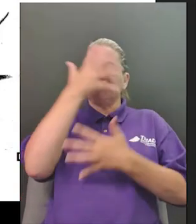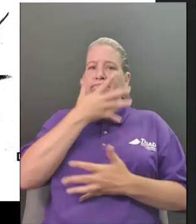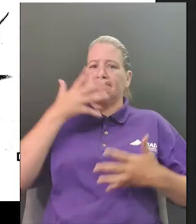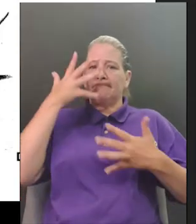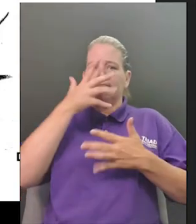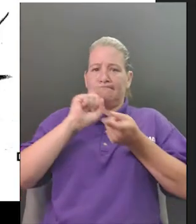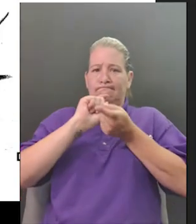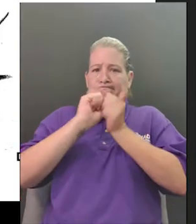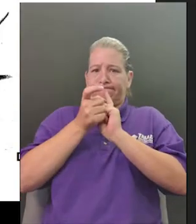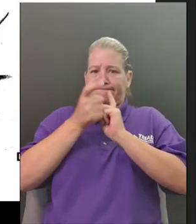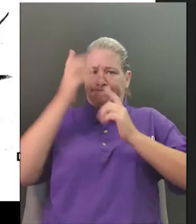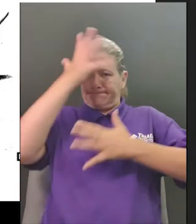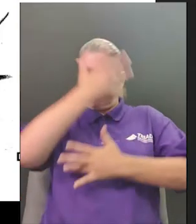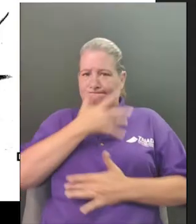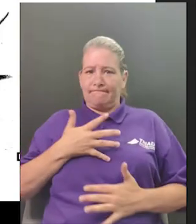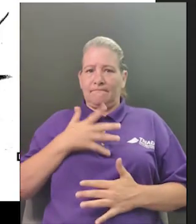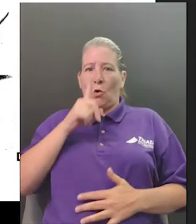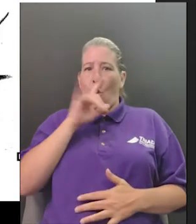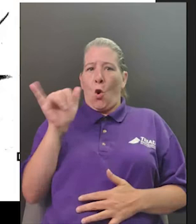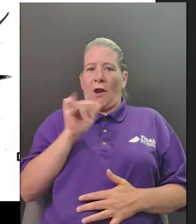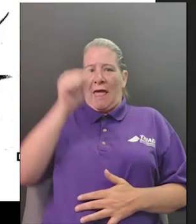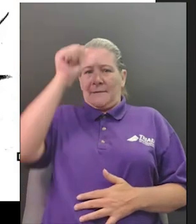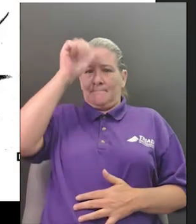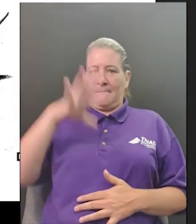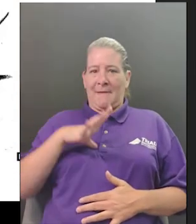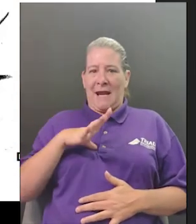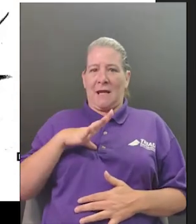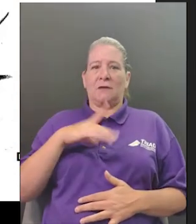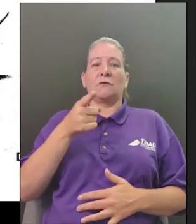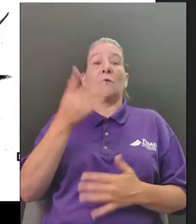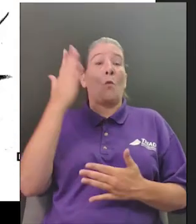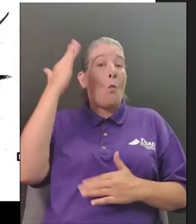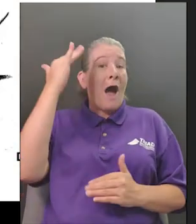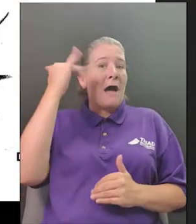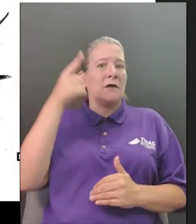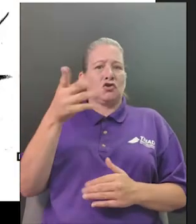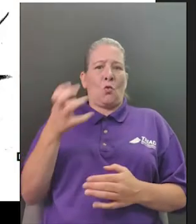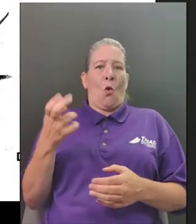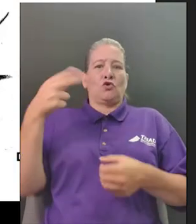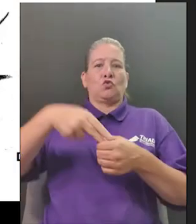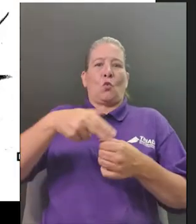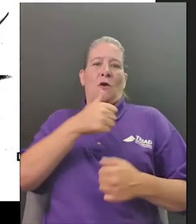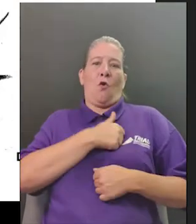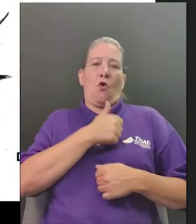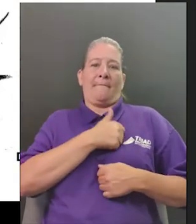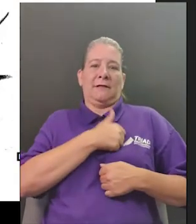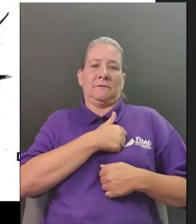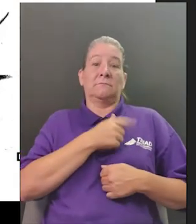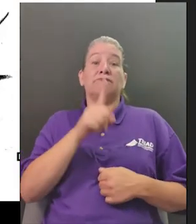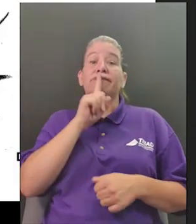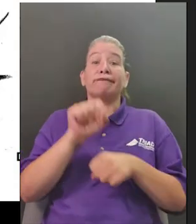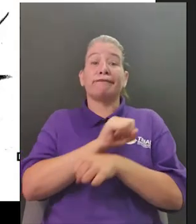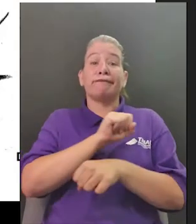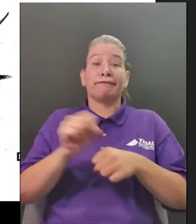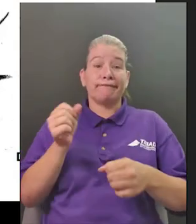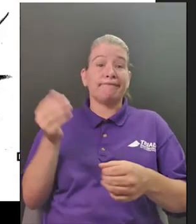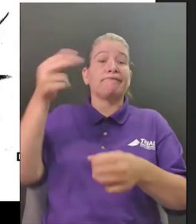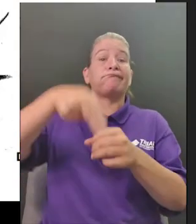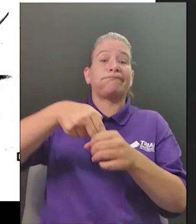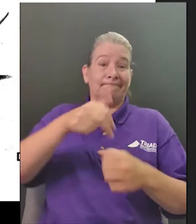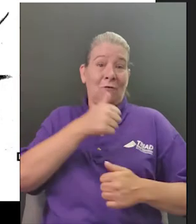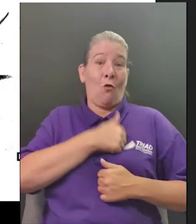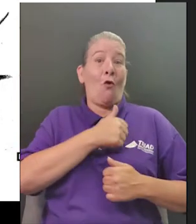and she became a war hero when she disguised herself as a man to serve in the continental army